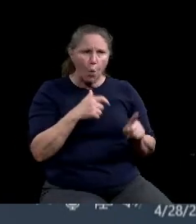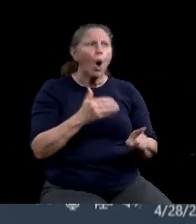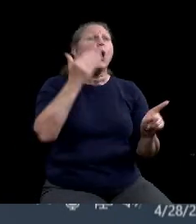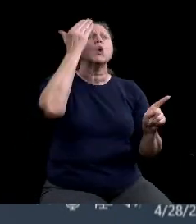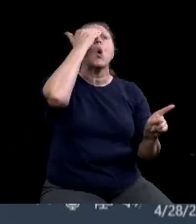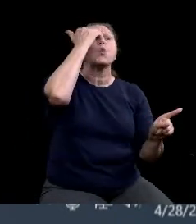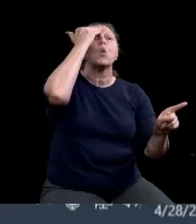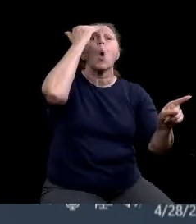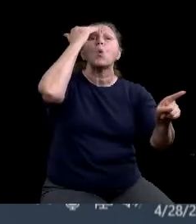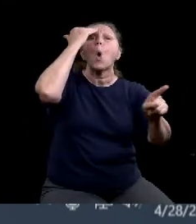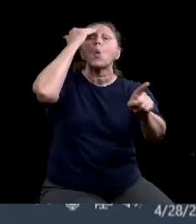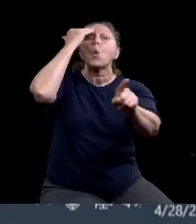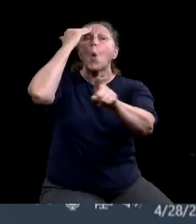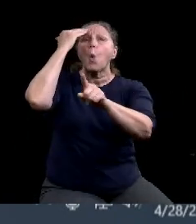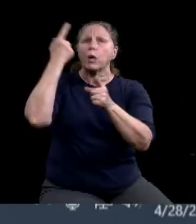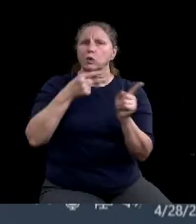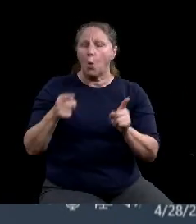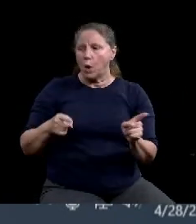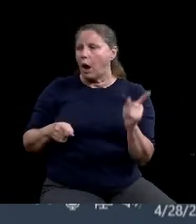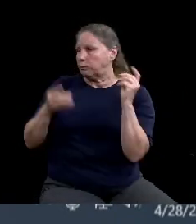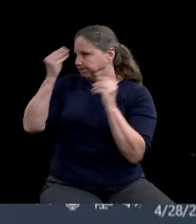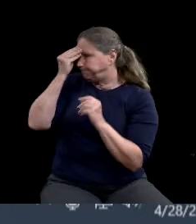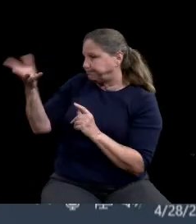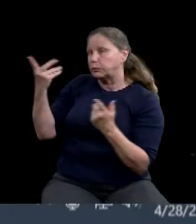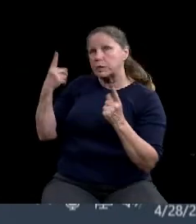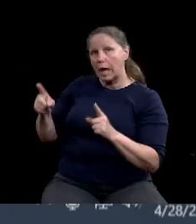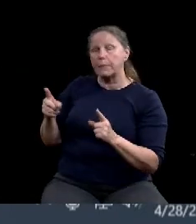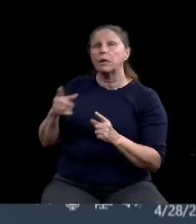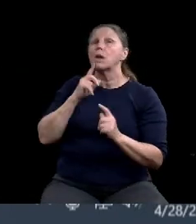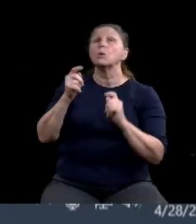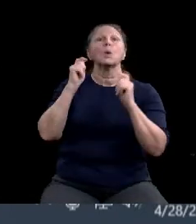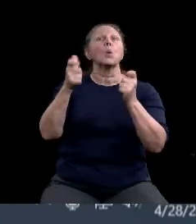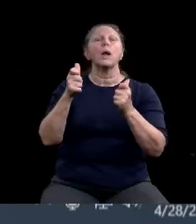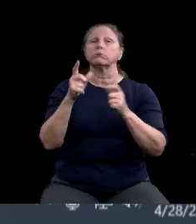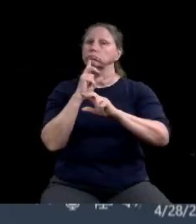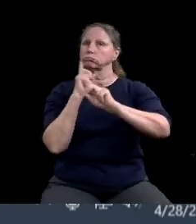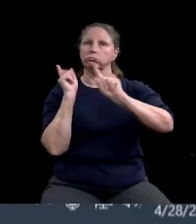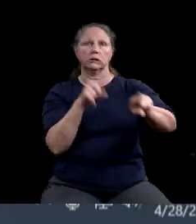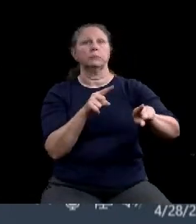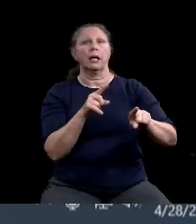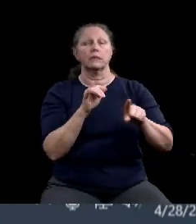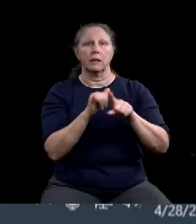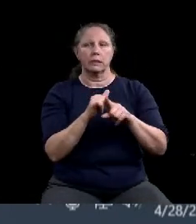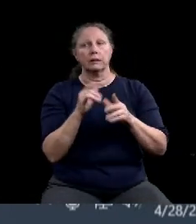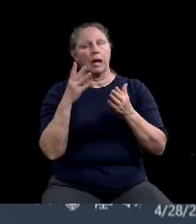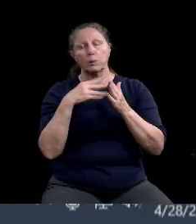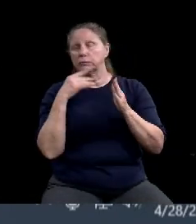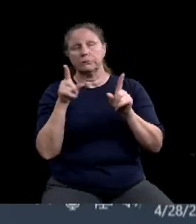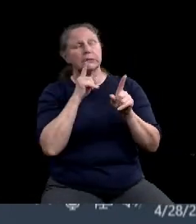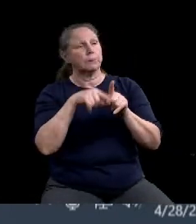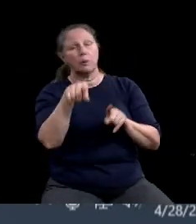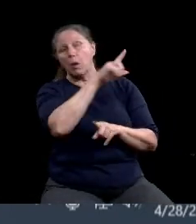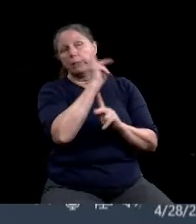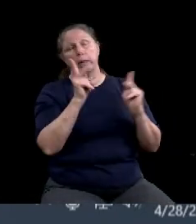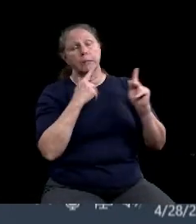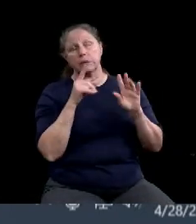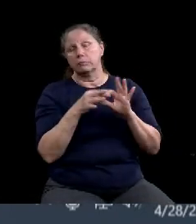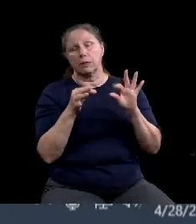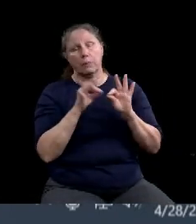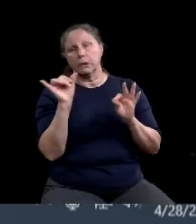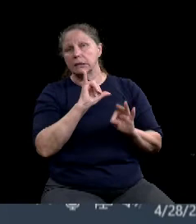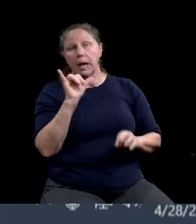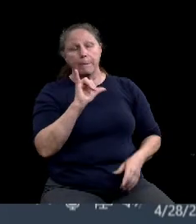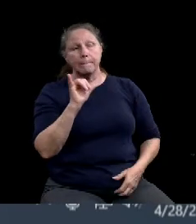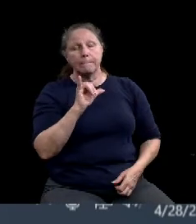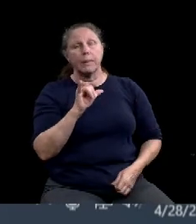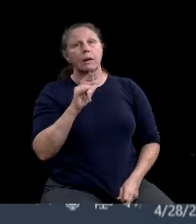this was a quick, rapid response to that. And just to echo what has been said, um, it's been such a community effort of everyone rolling up